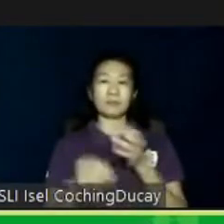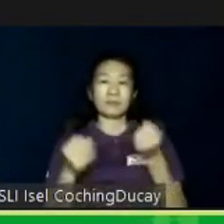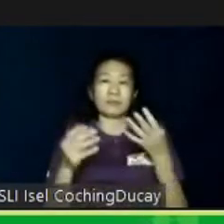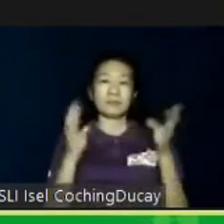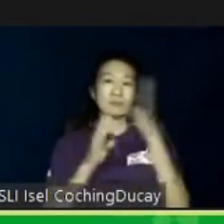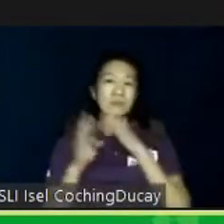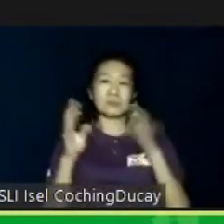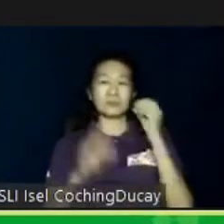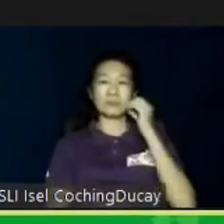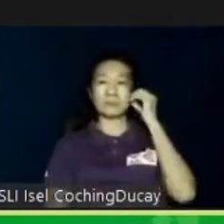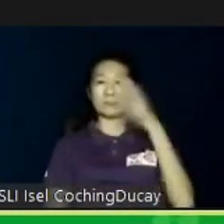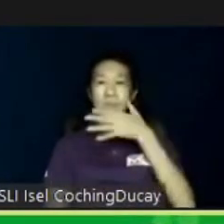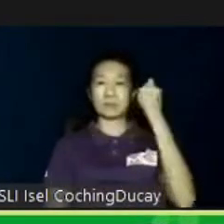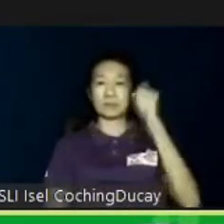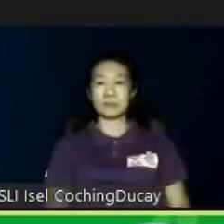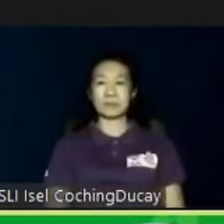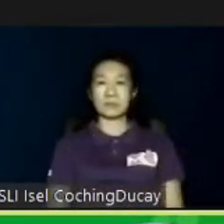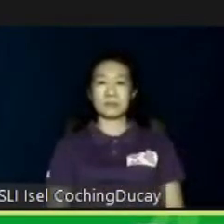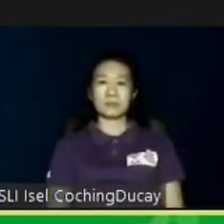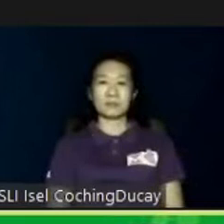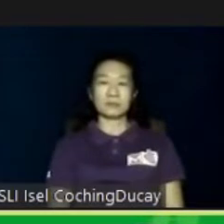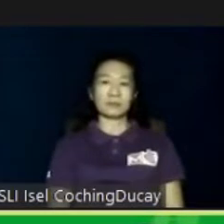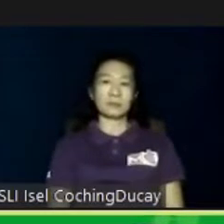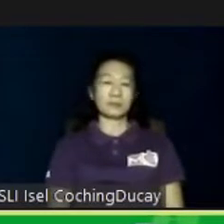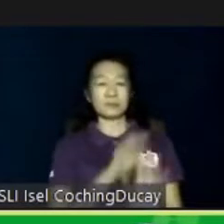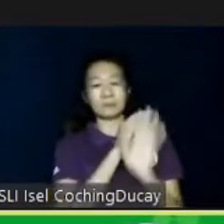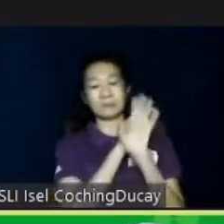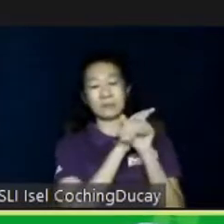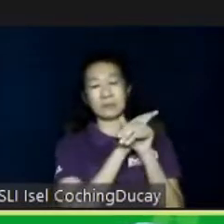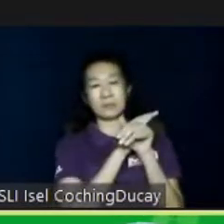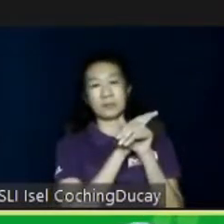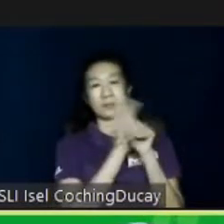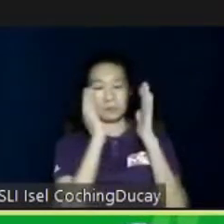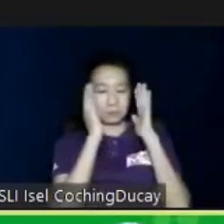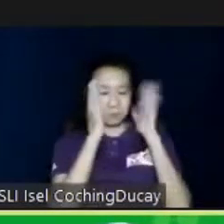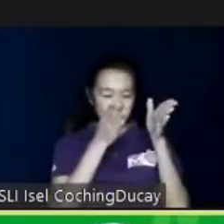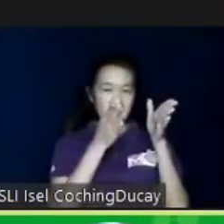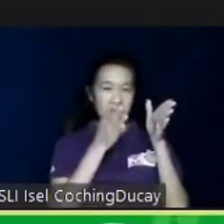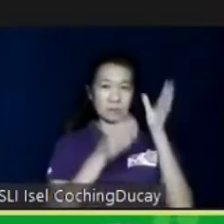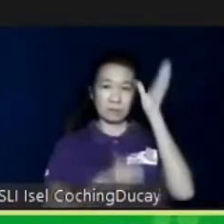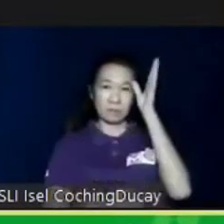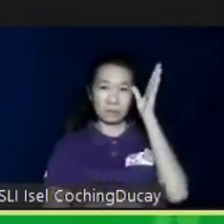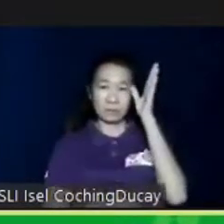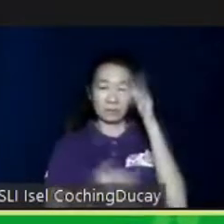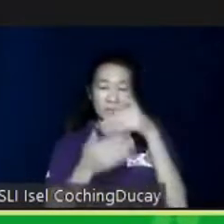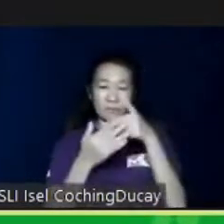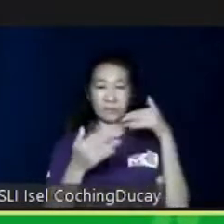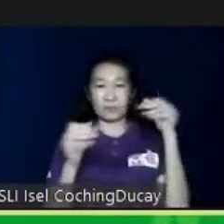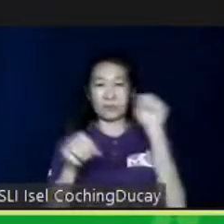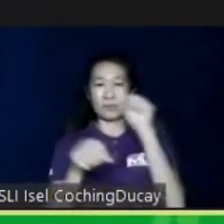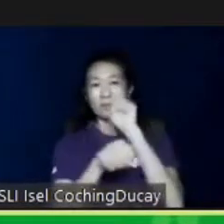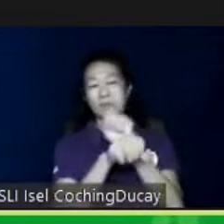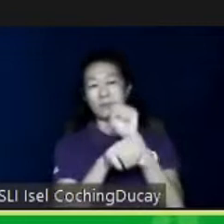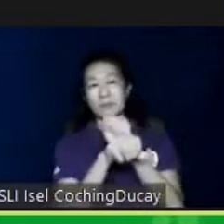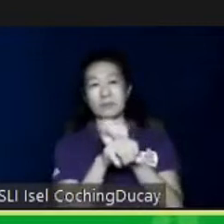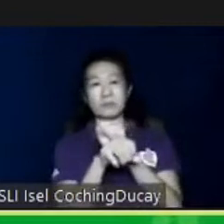best to put that in perspective, address those concerns before they go into the workplace. On